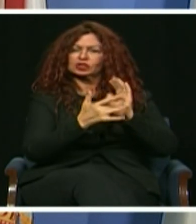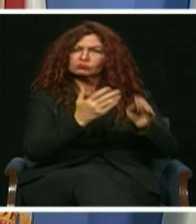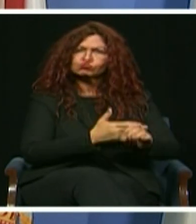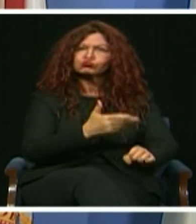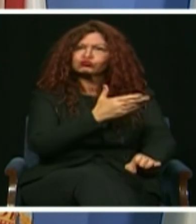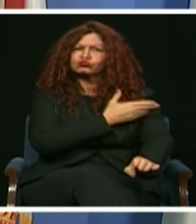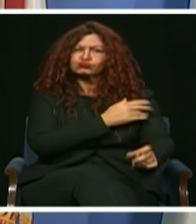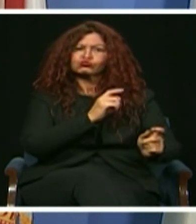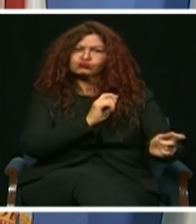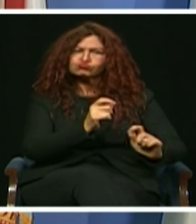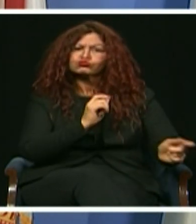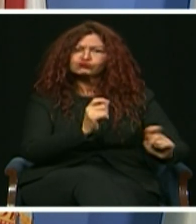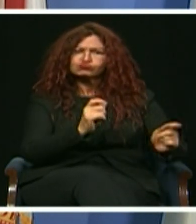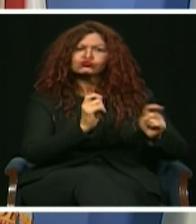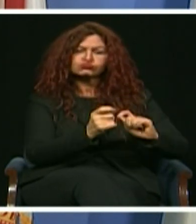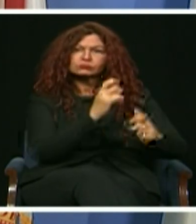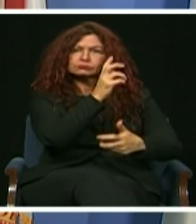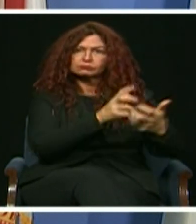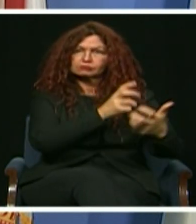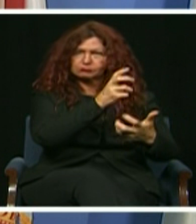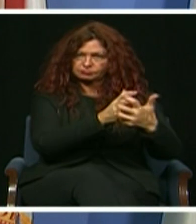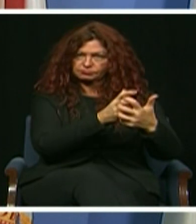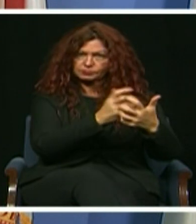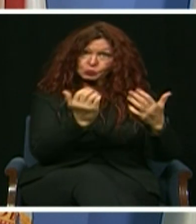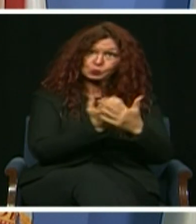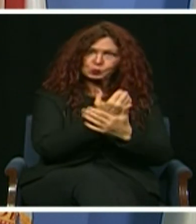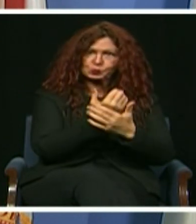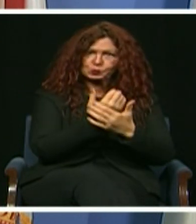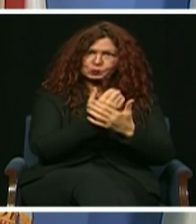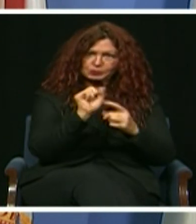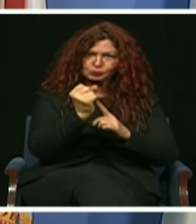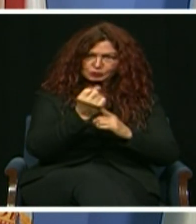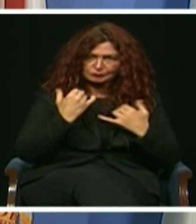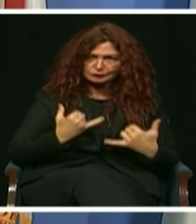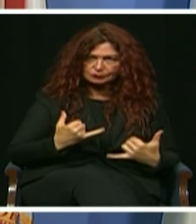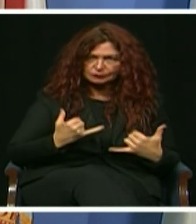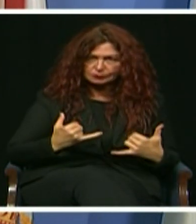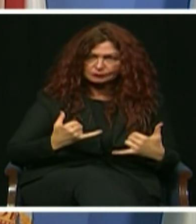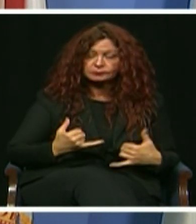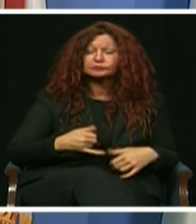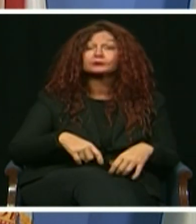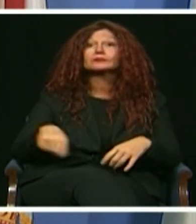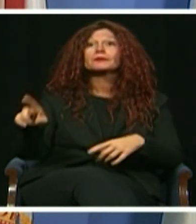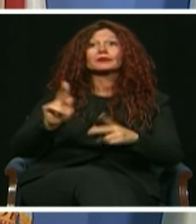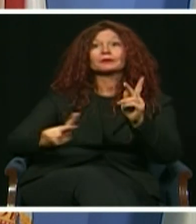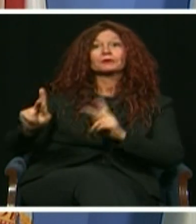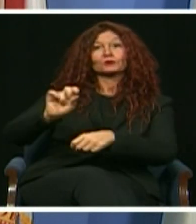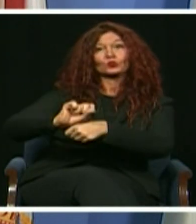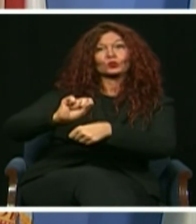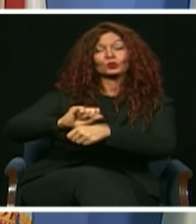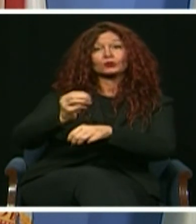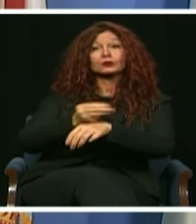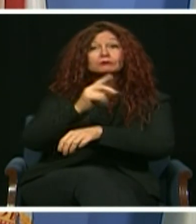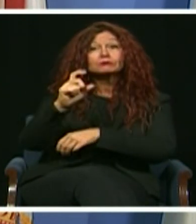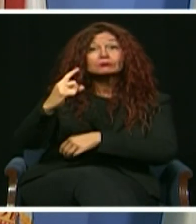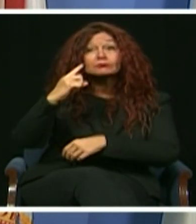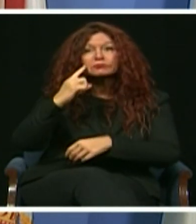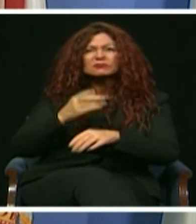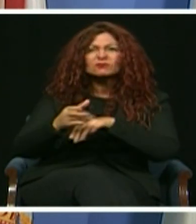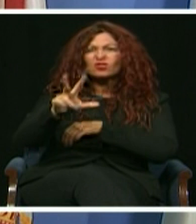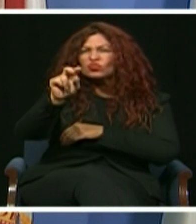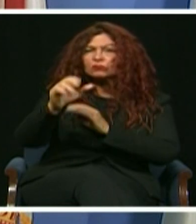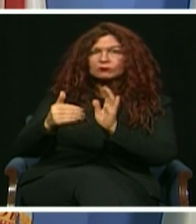community safe. And the nearly 30,000 public servants who make up the county workforce stepped into new roles